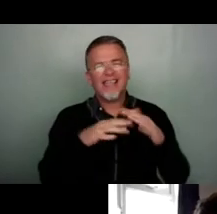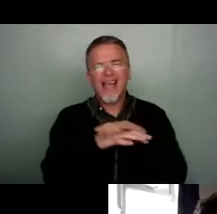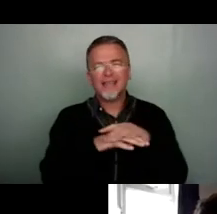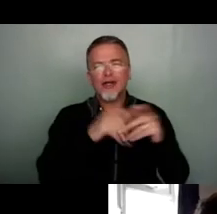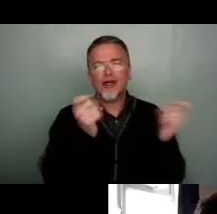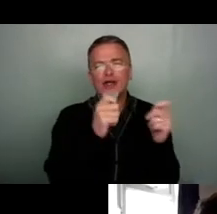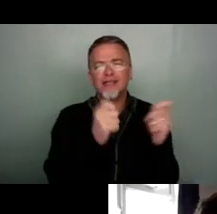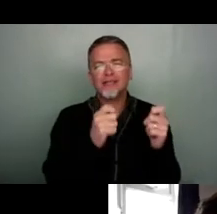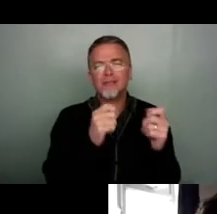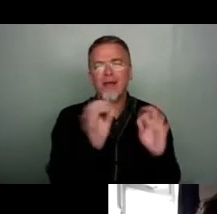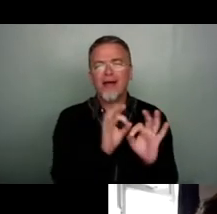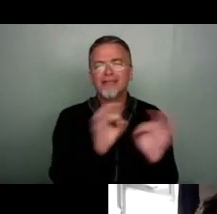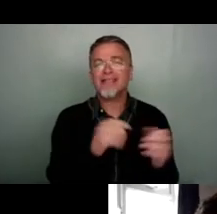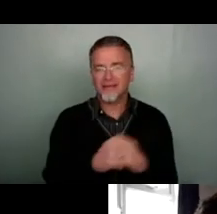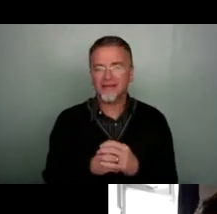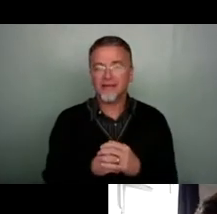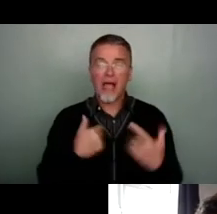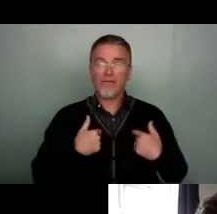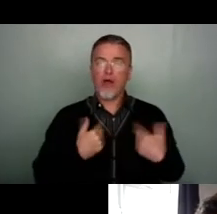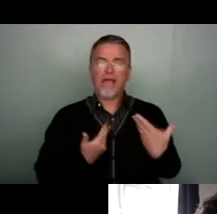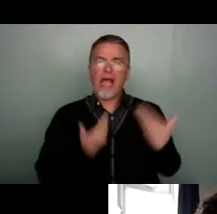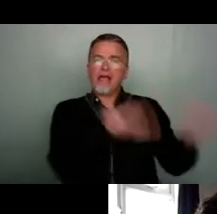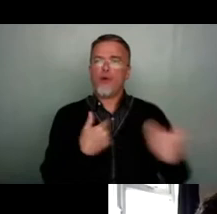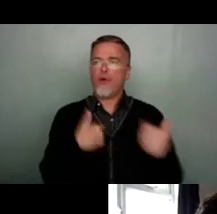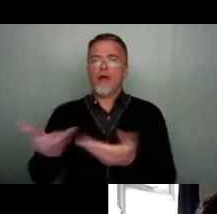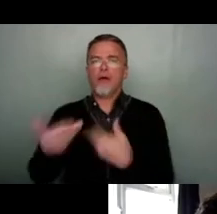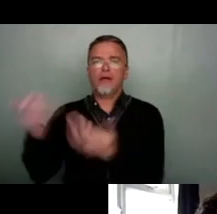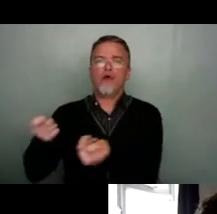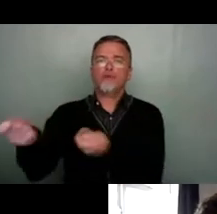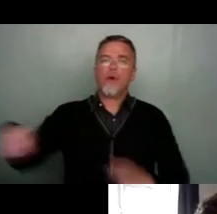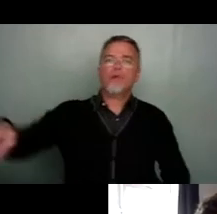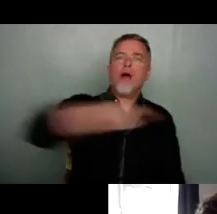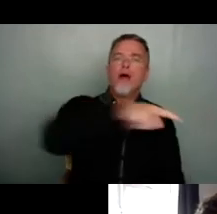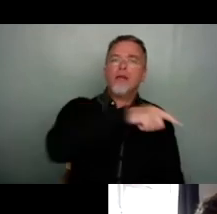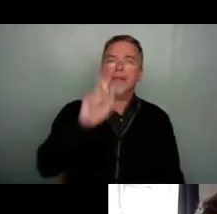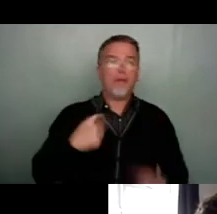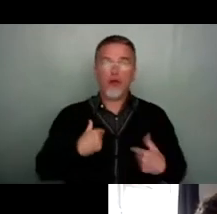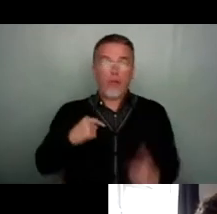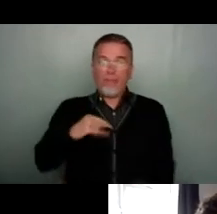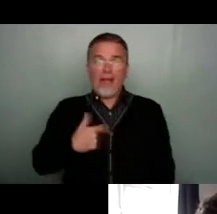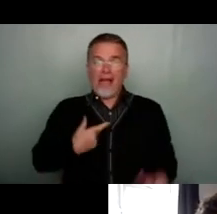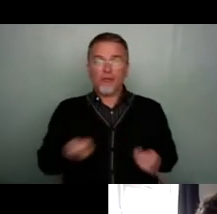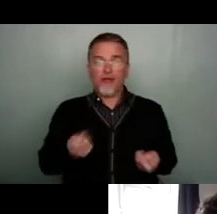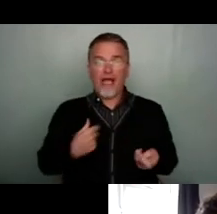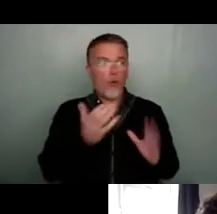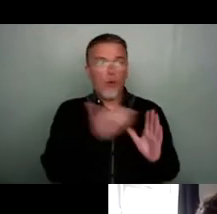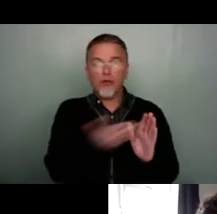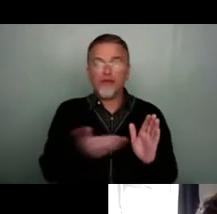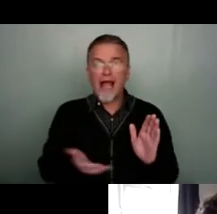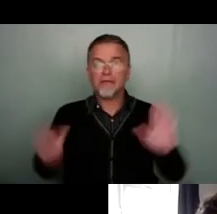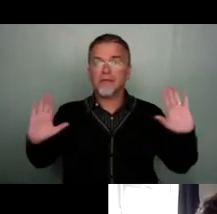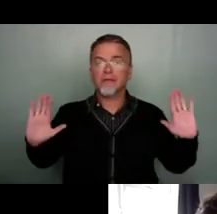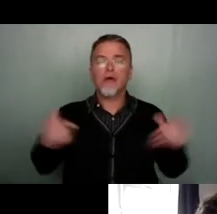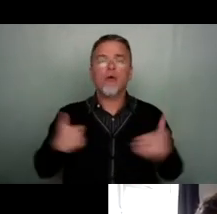and for us handing over control to other people, not even being there to chair or curate them was a really